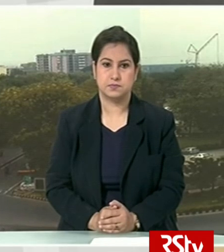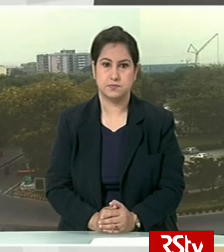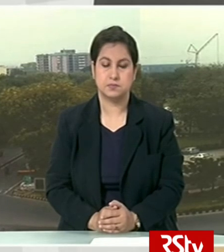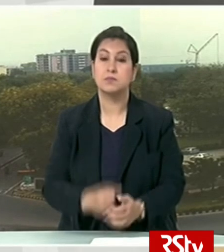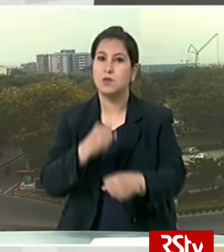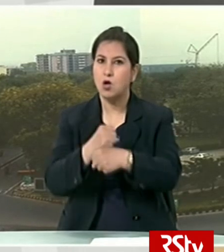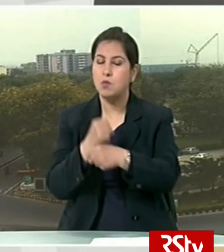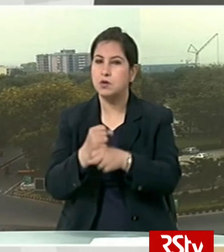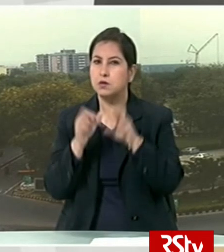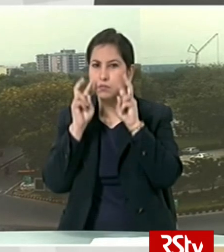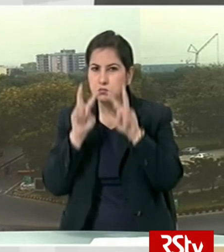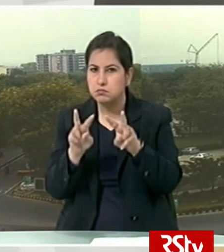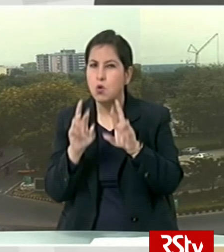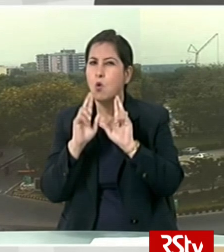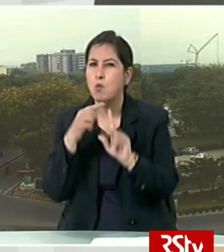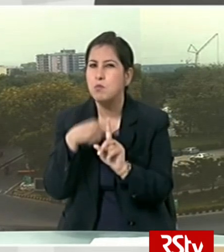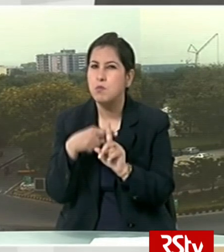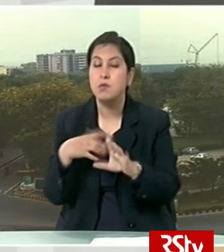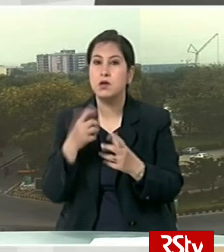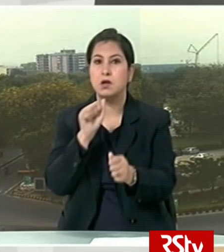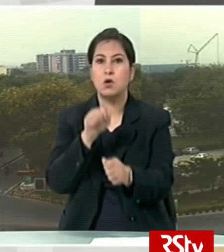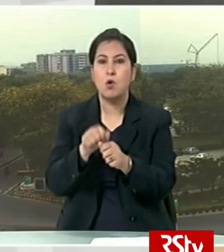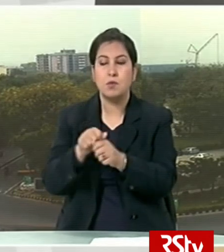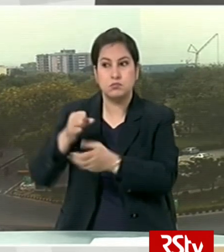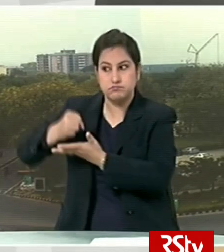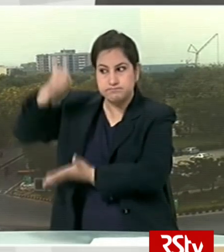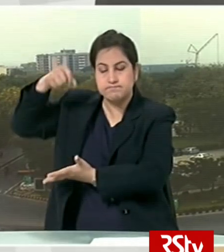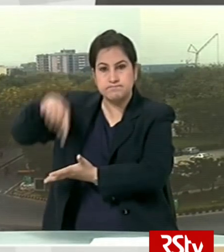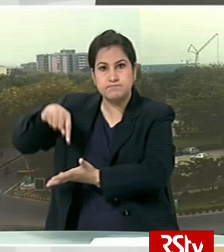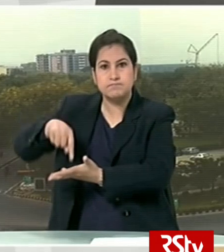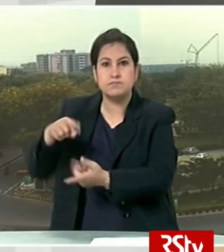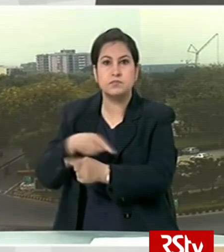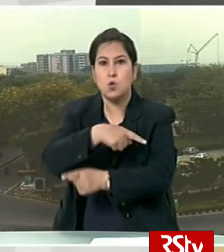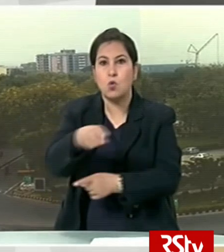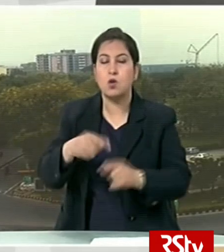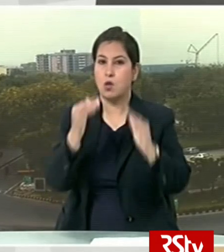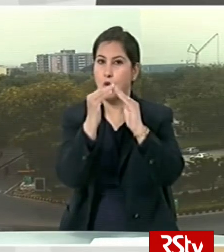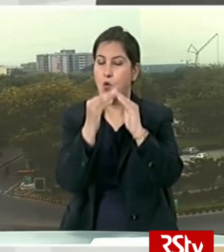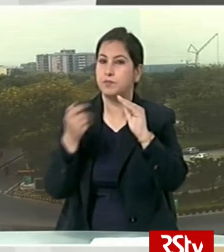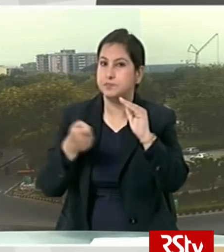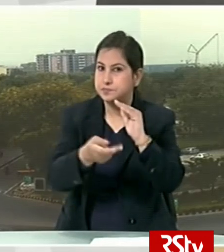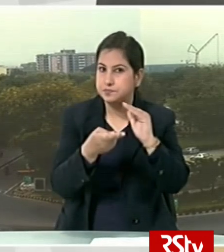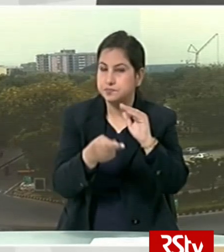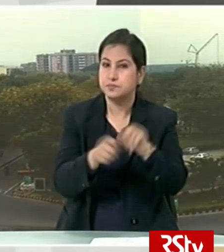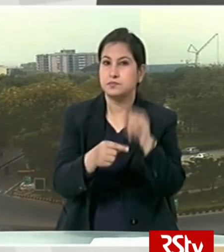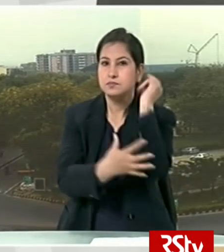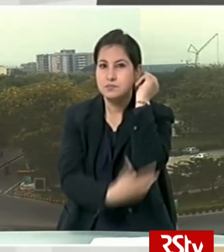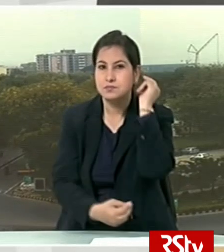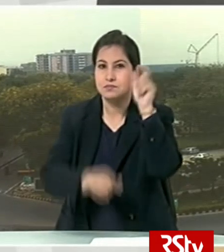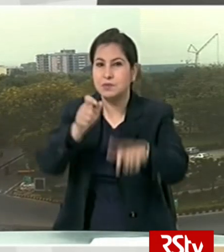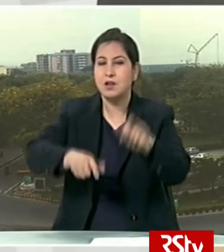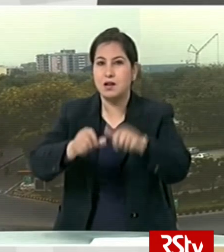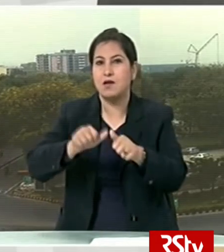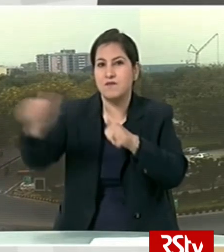the government is looking forward to convert government funded housing in major cities to affordable rental housing complexes for urban poor